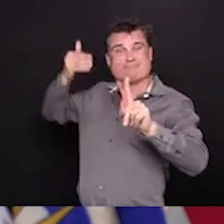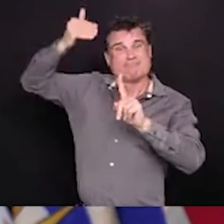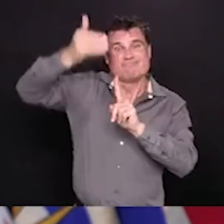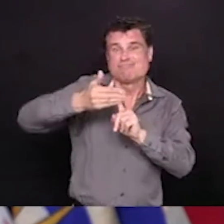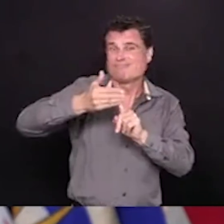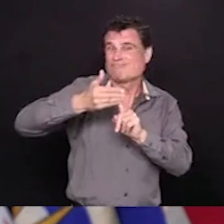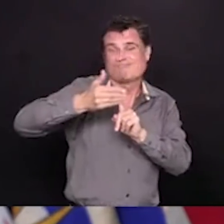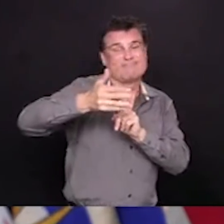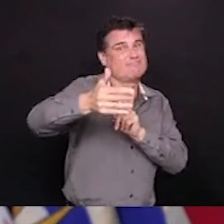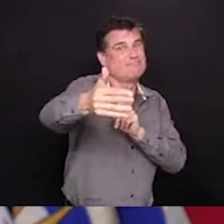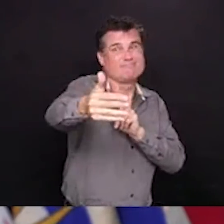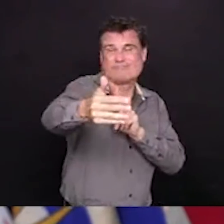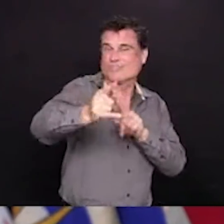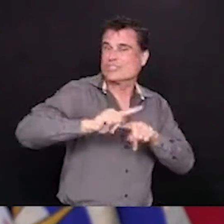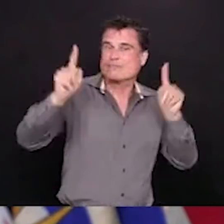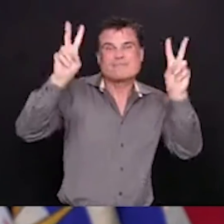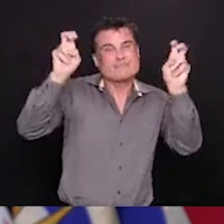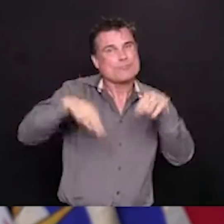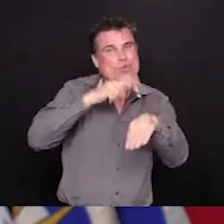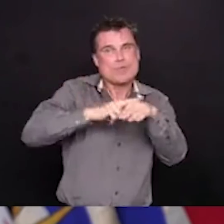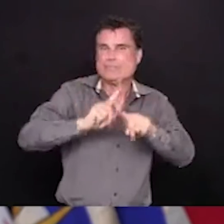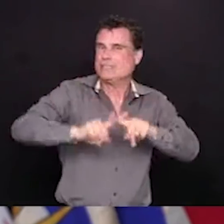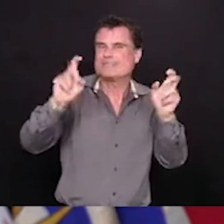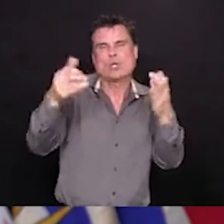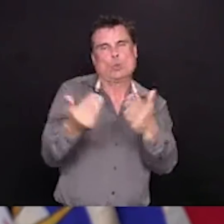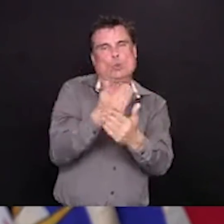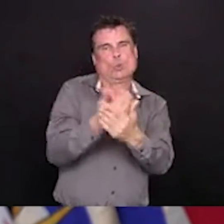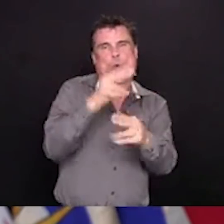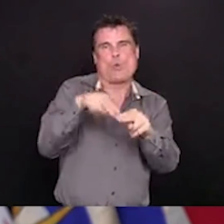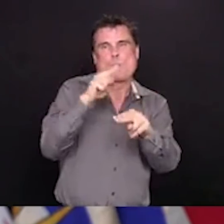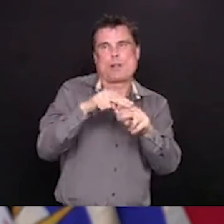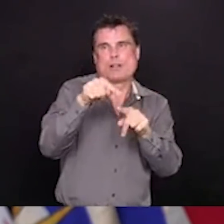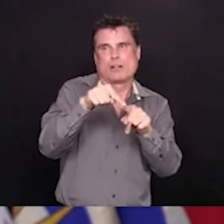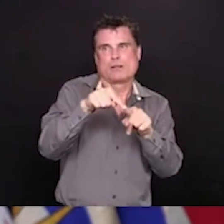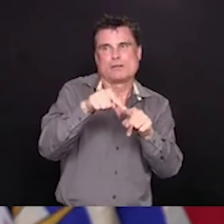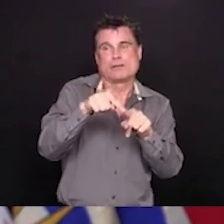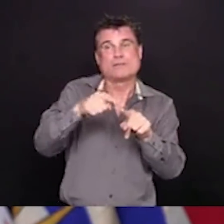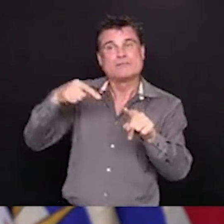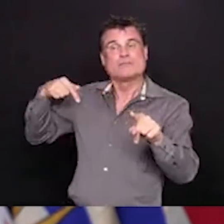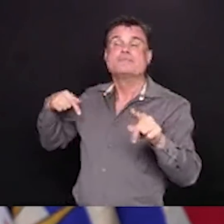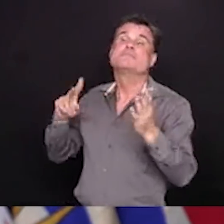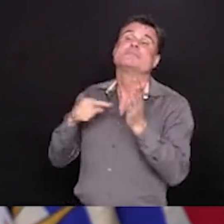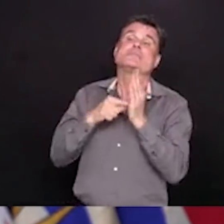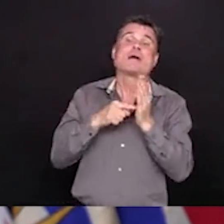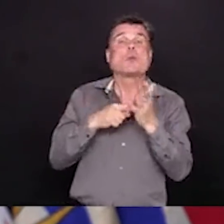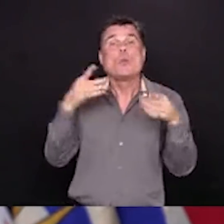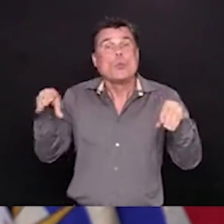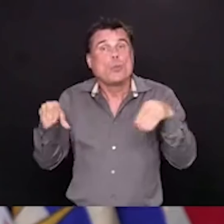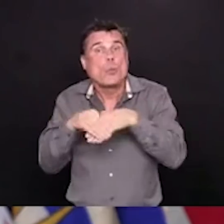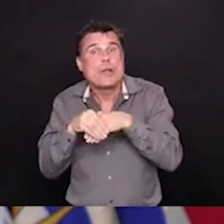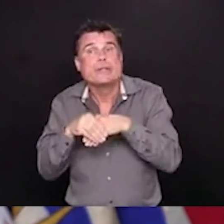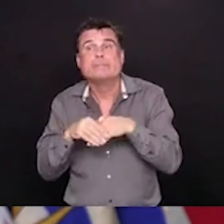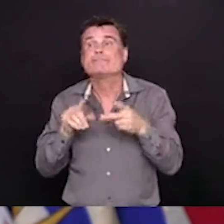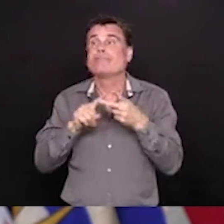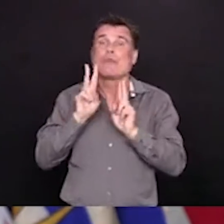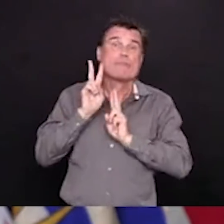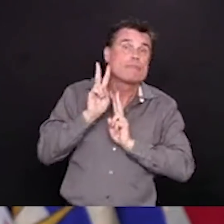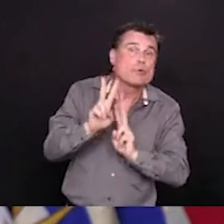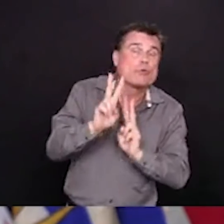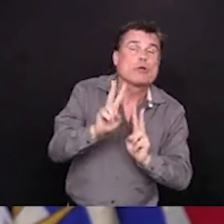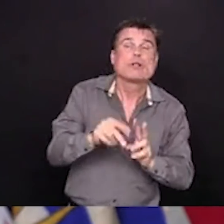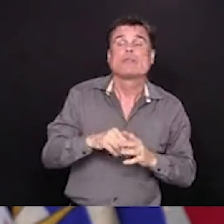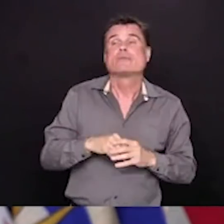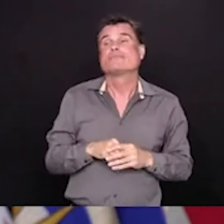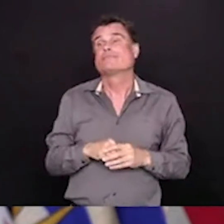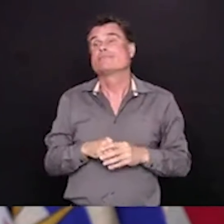on things like concerts and festivals and parade and on travel, both within BC and beyond. We will